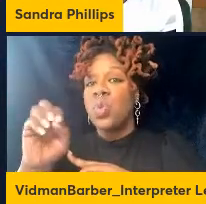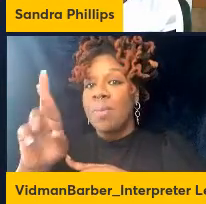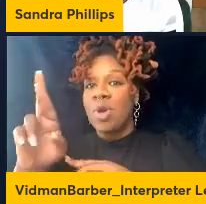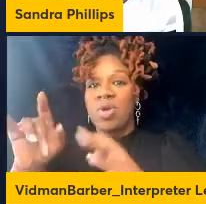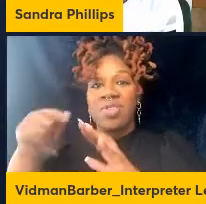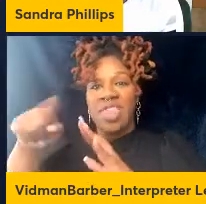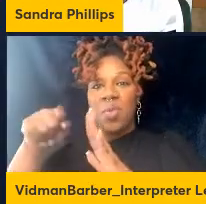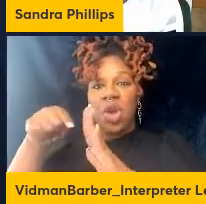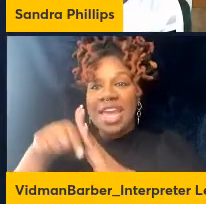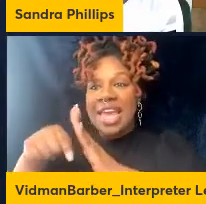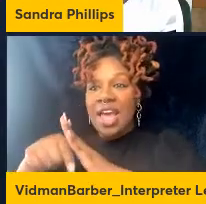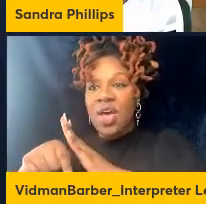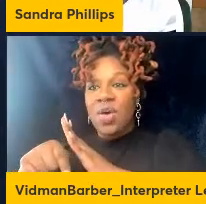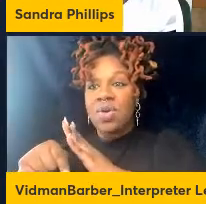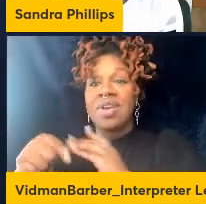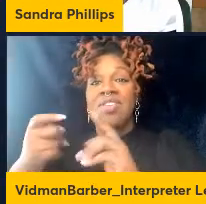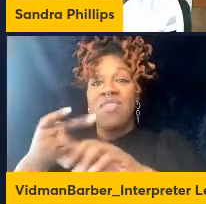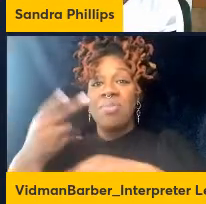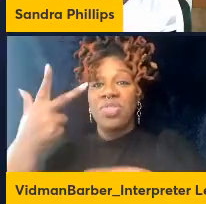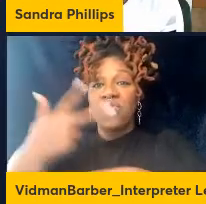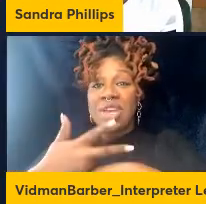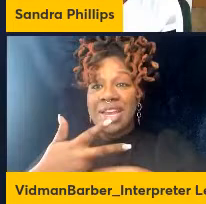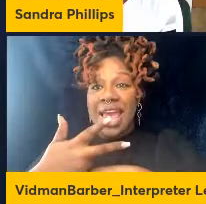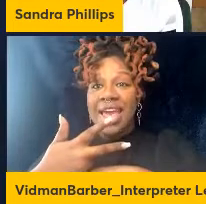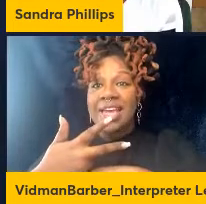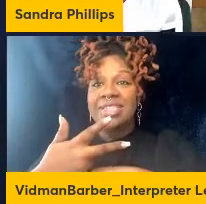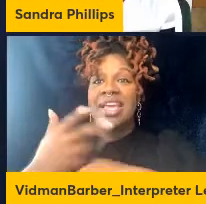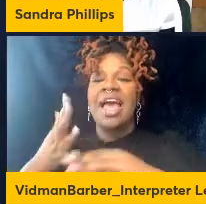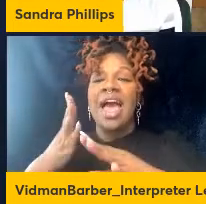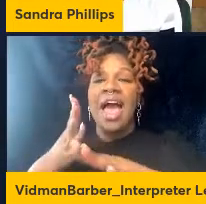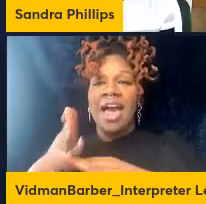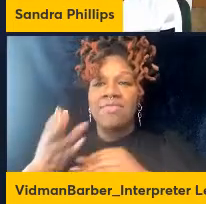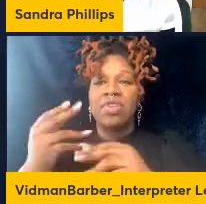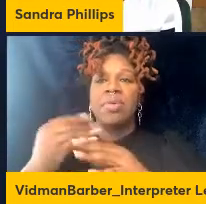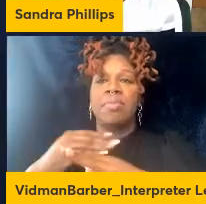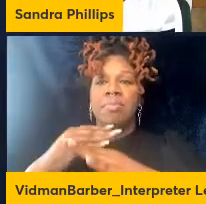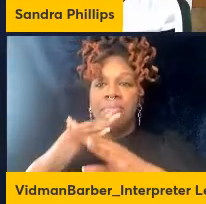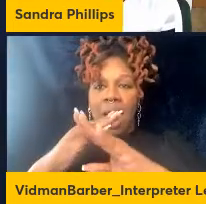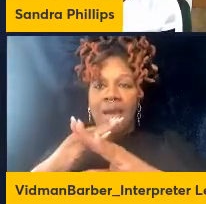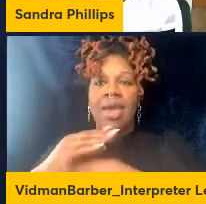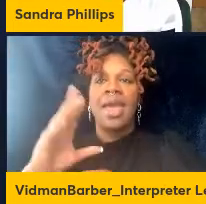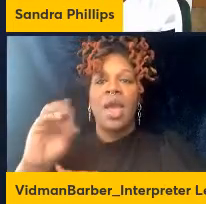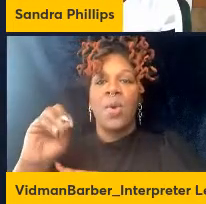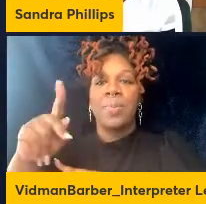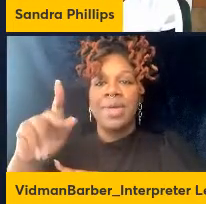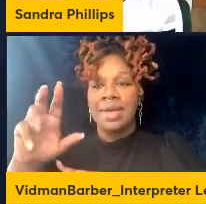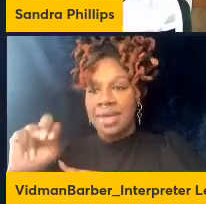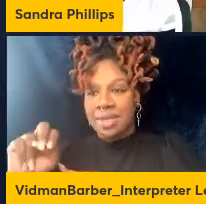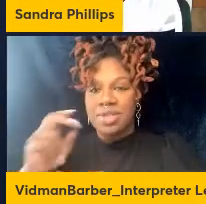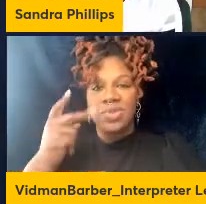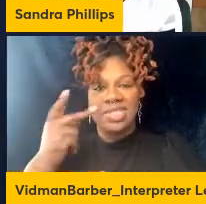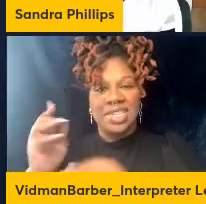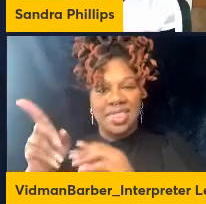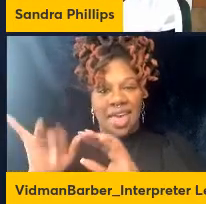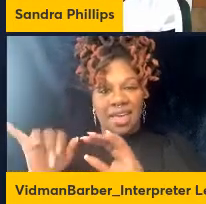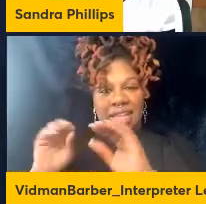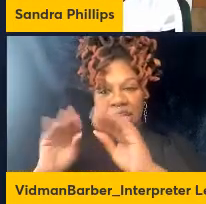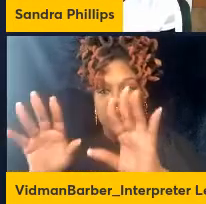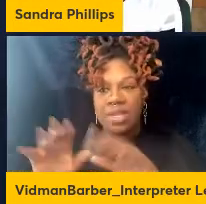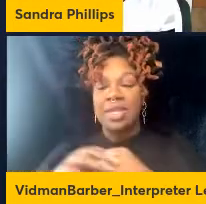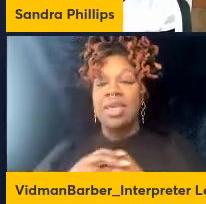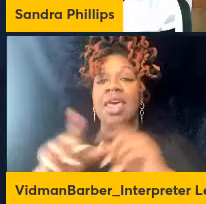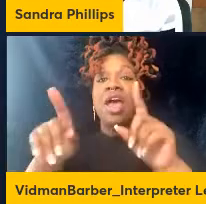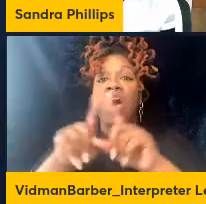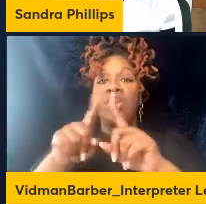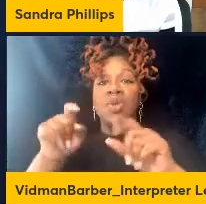after blocking OPN. And you can see this more clearly in the numerical representation. And this was also further